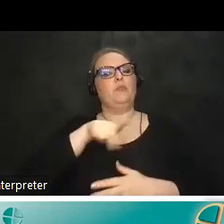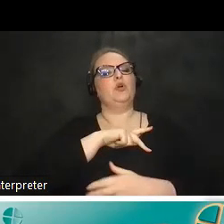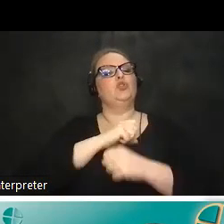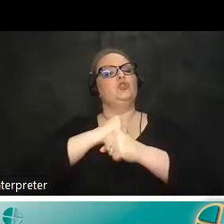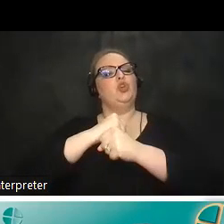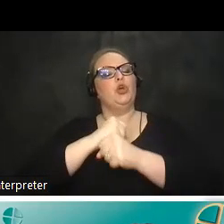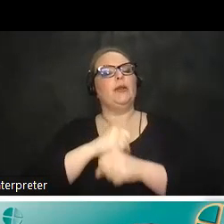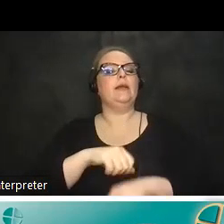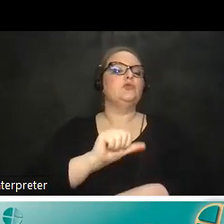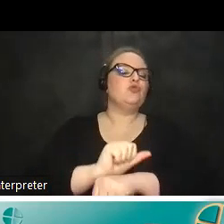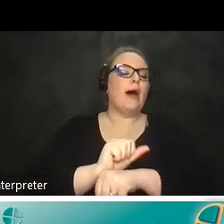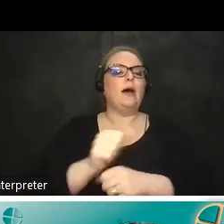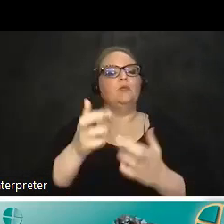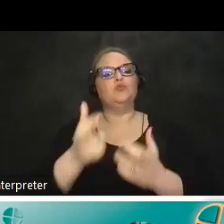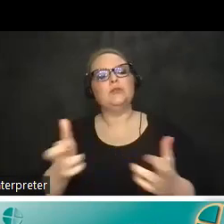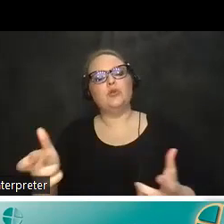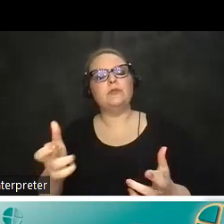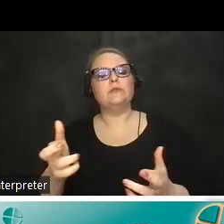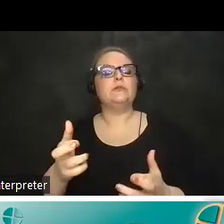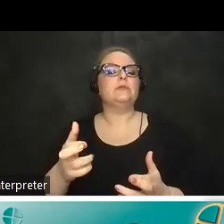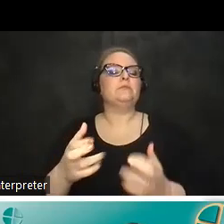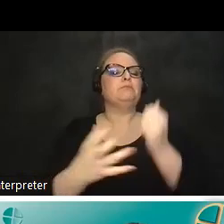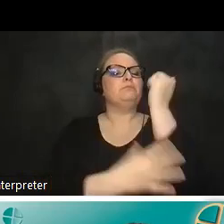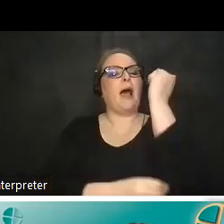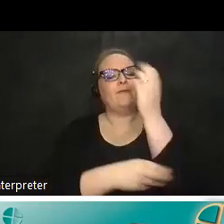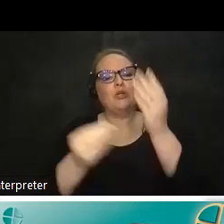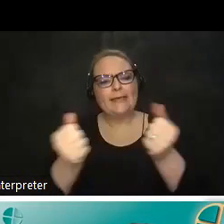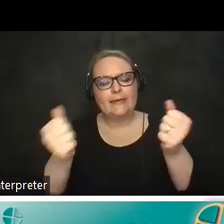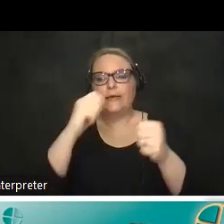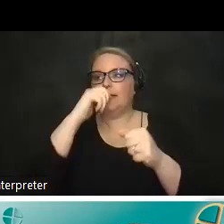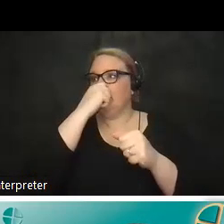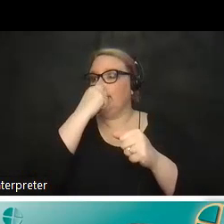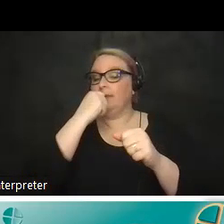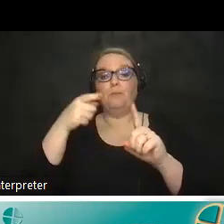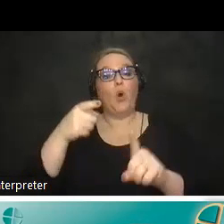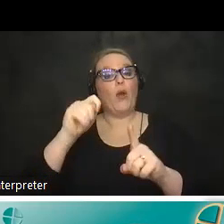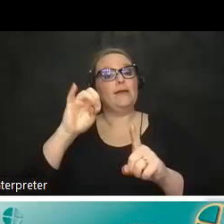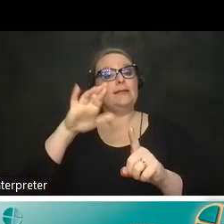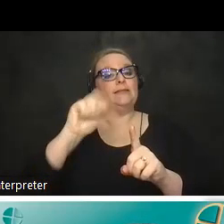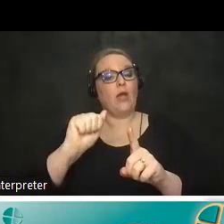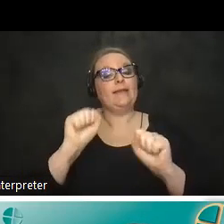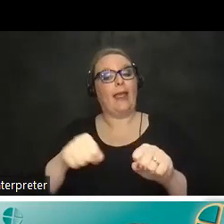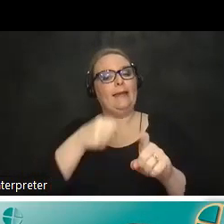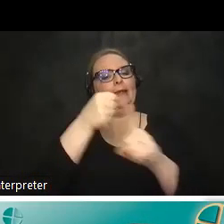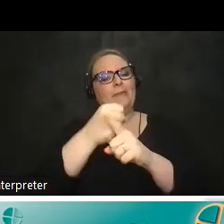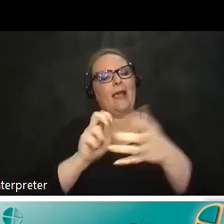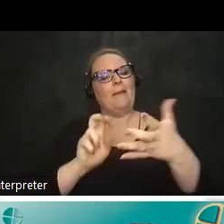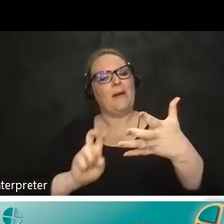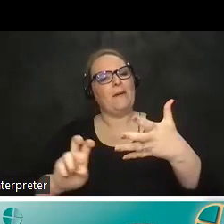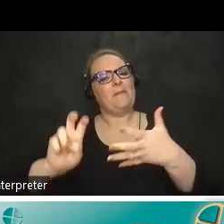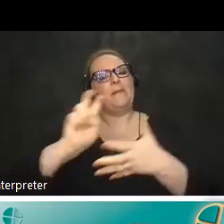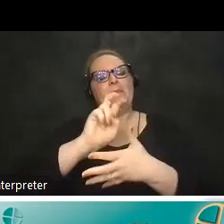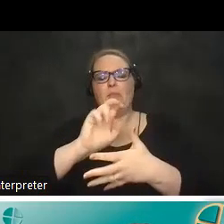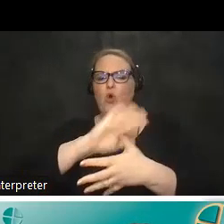employment resources health poverty the bottom line of this is that tetra really can impact so many different levels